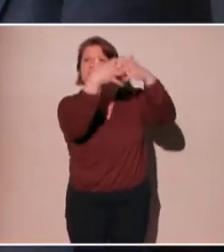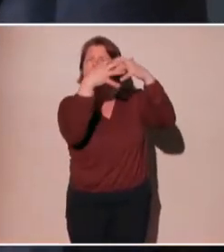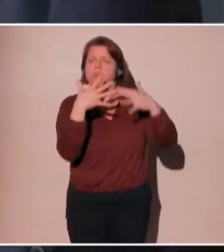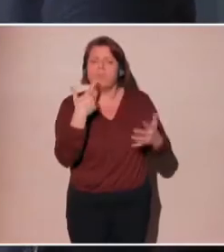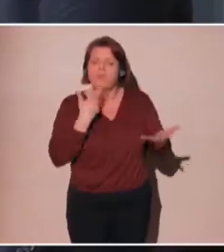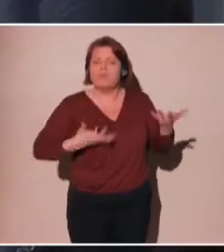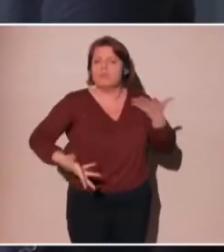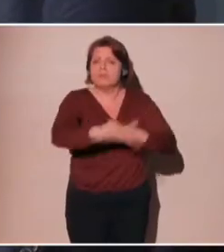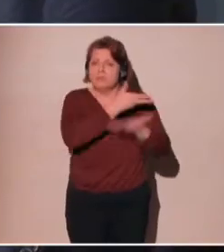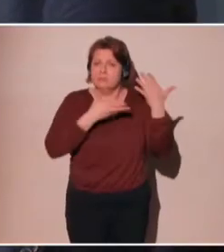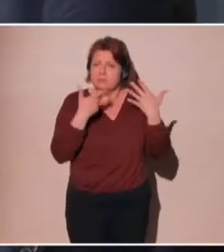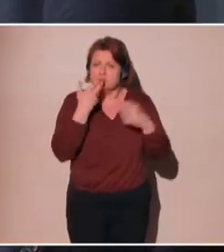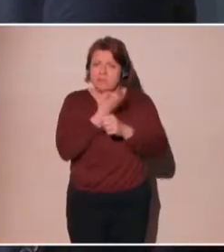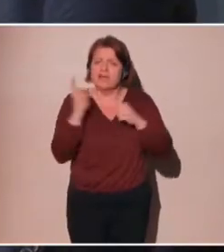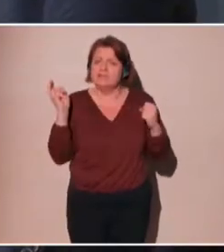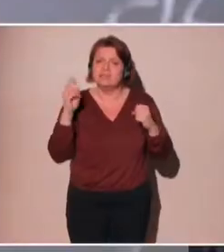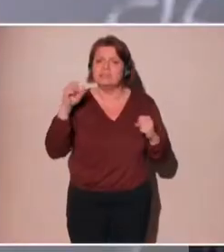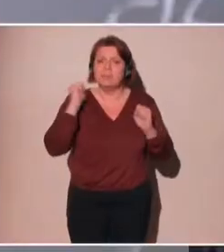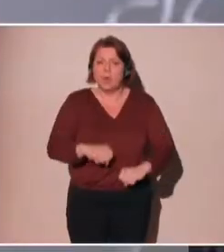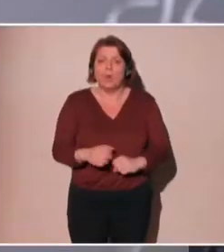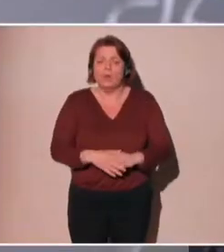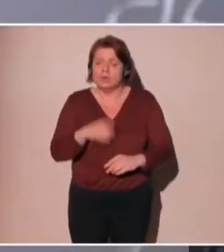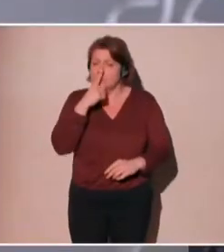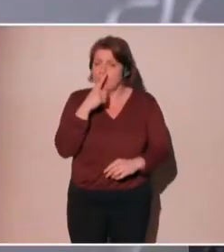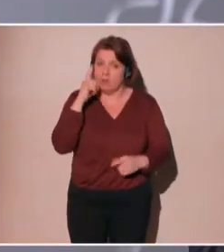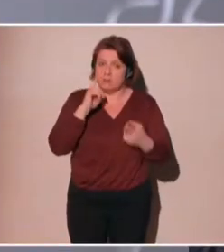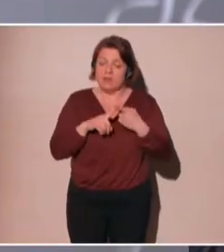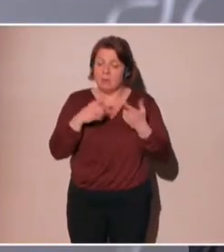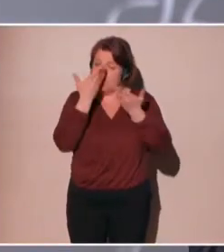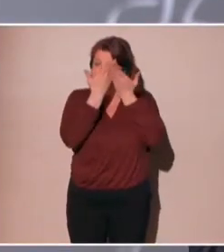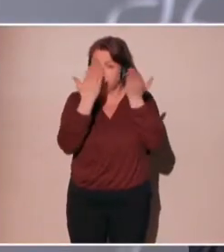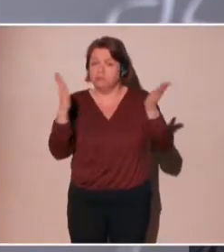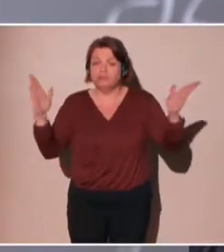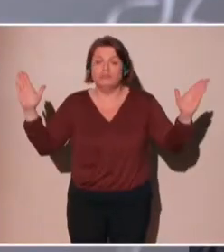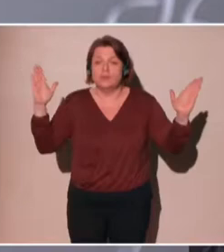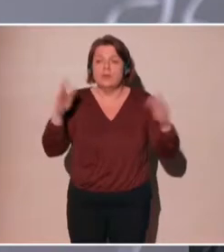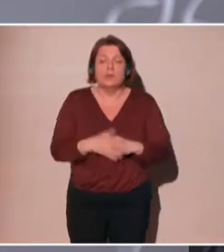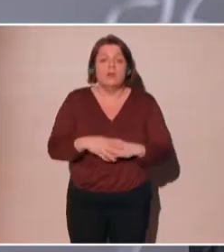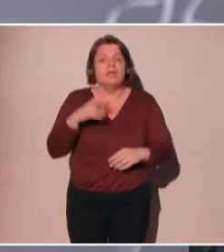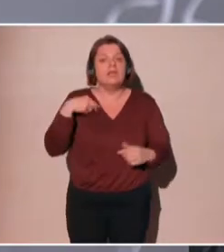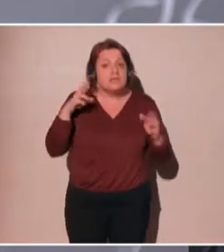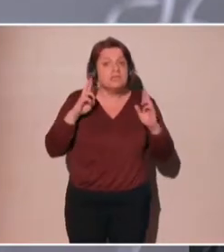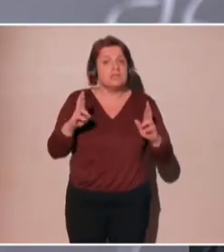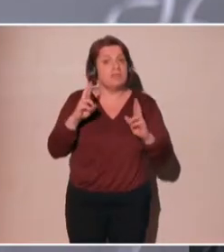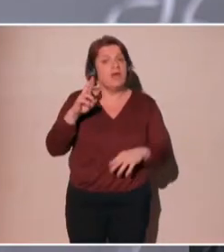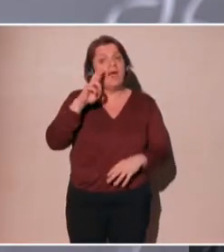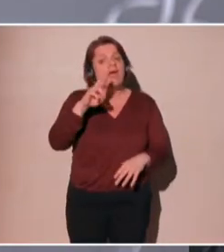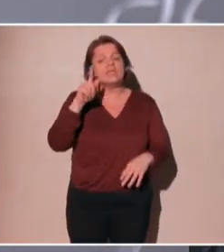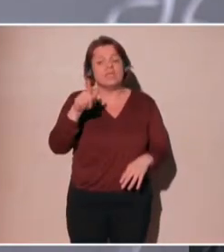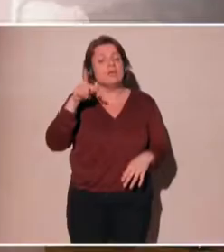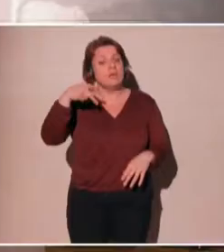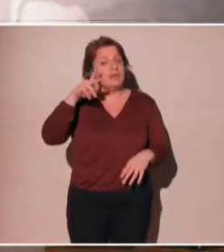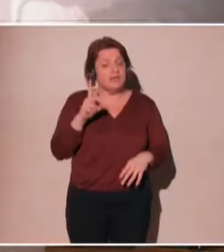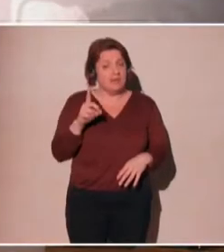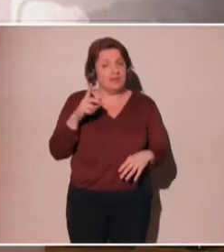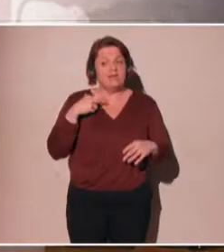large. And I do hope that the GDPR and new technical solutions will emerge so that